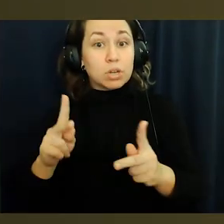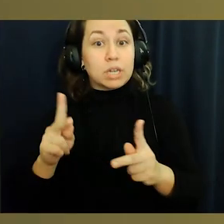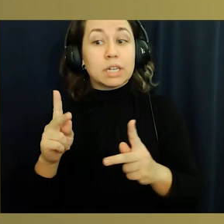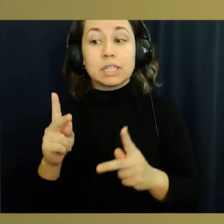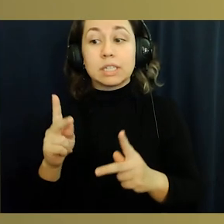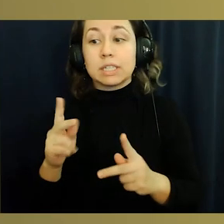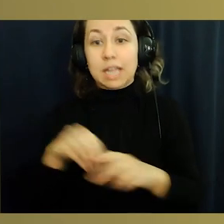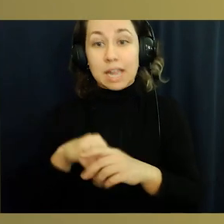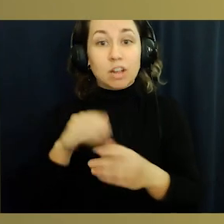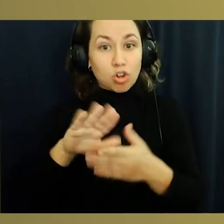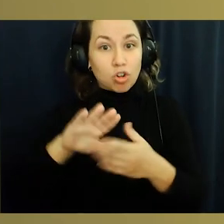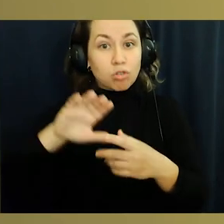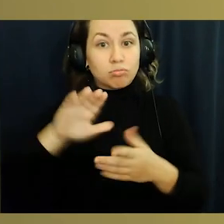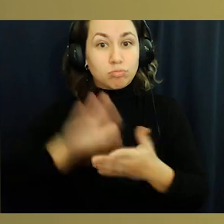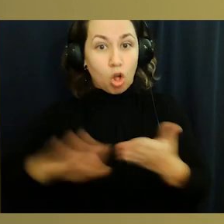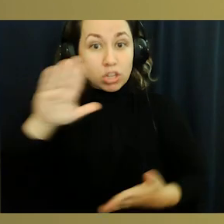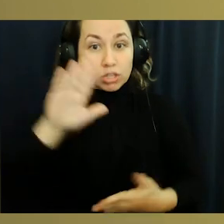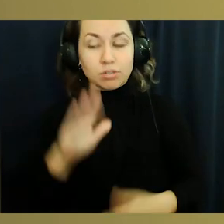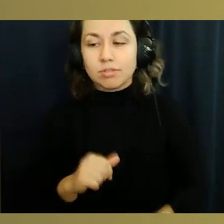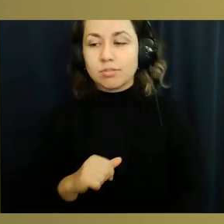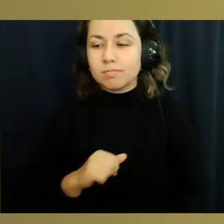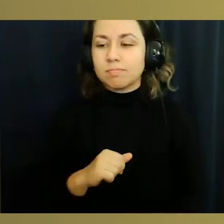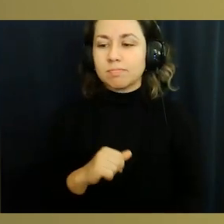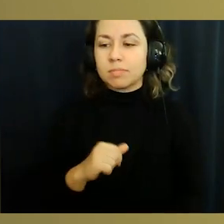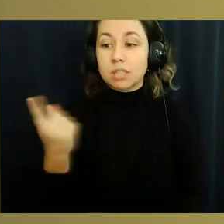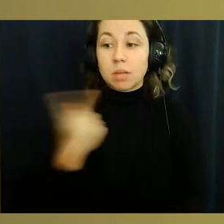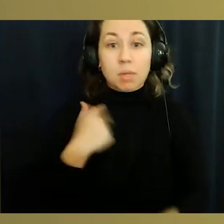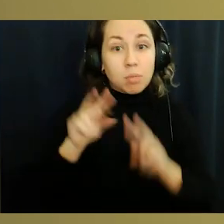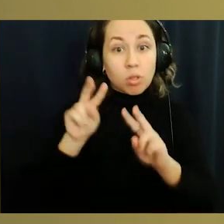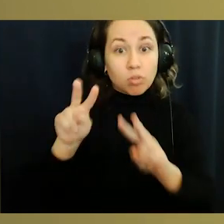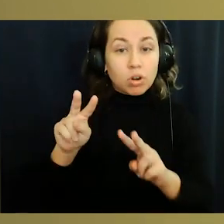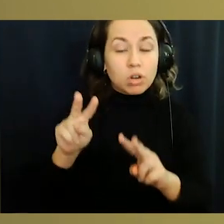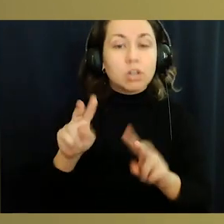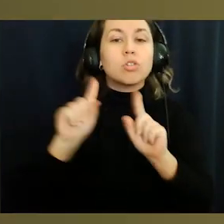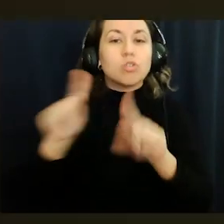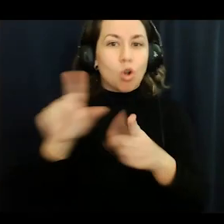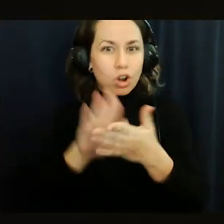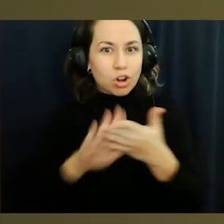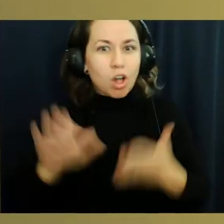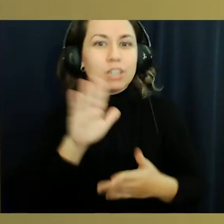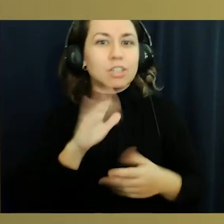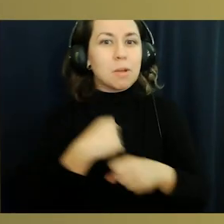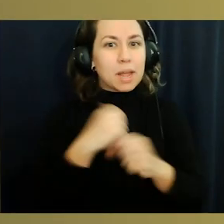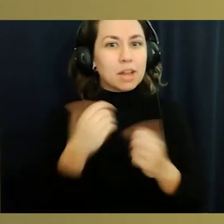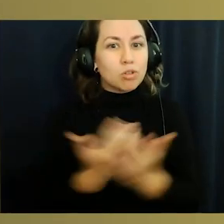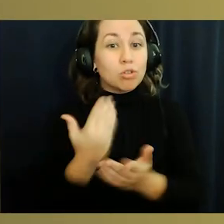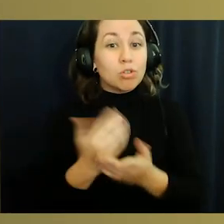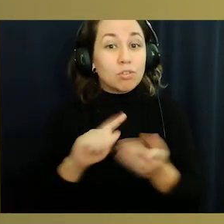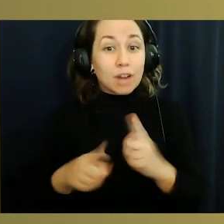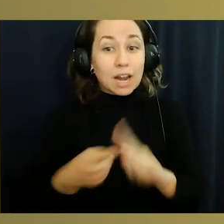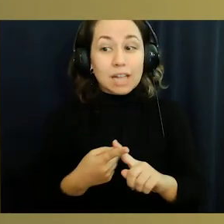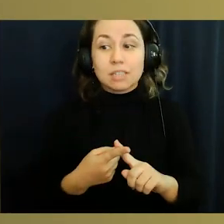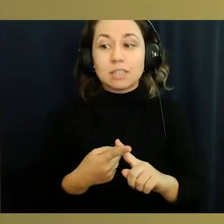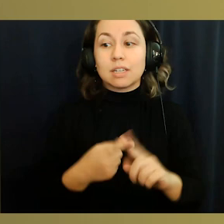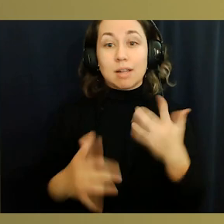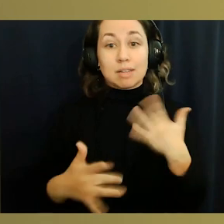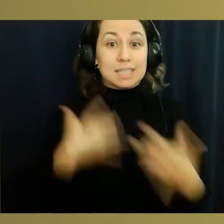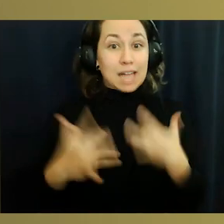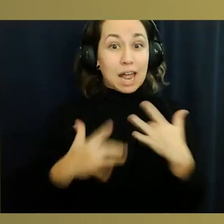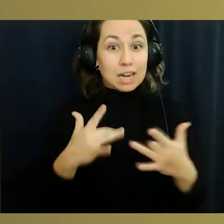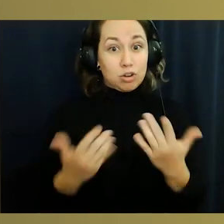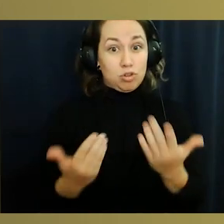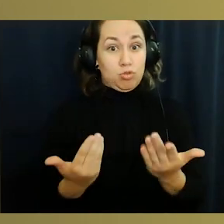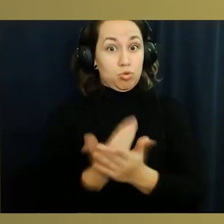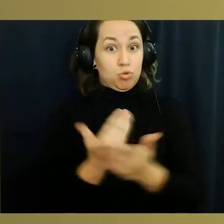I'm looking forward to taking advantage of all the new opportunities in college and meeting new people. Something I'm looking forward to in the future is going to